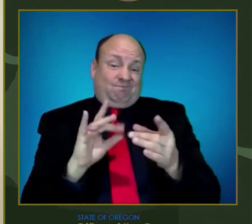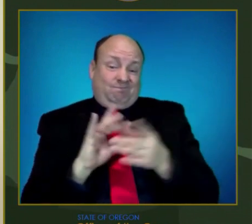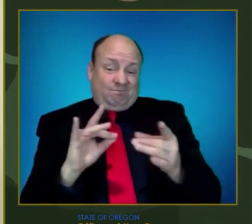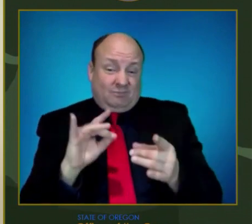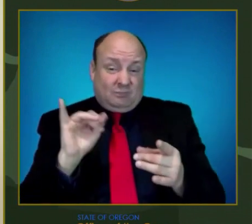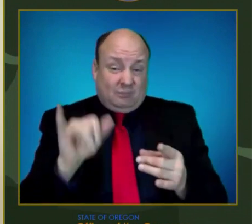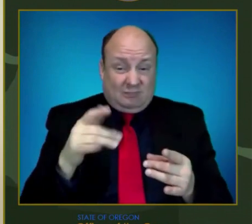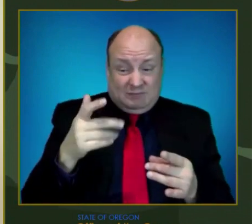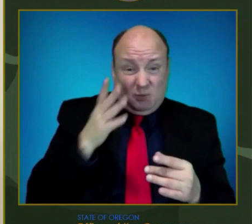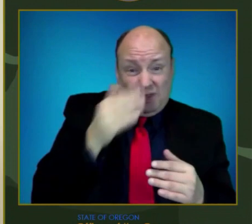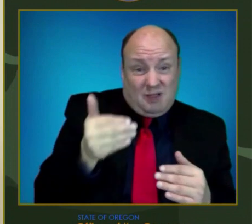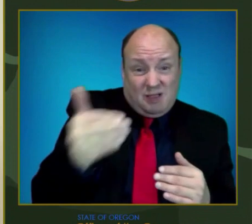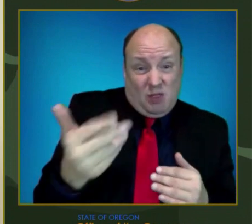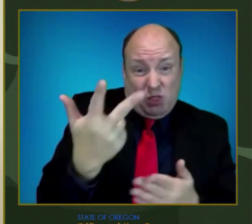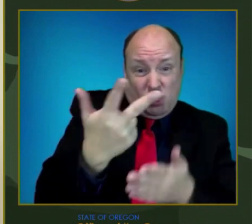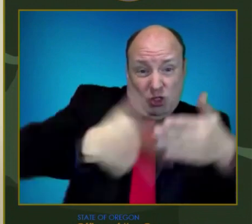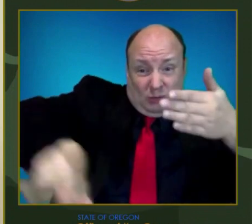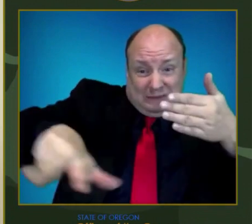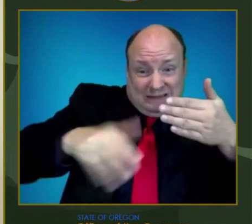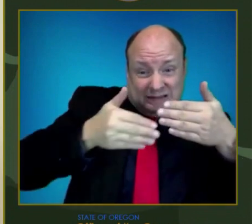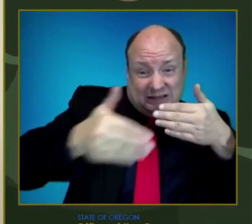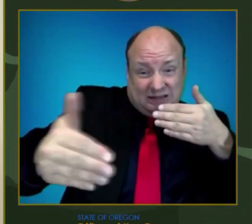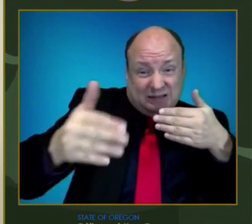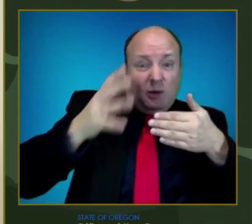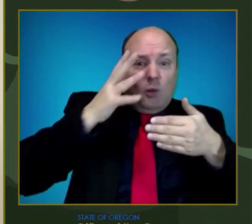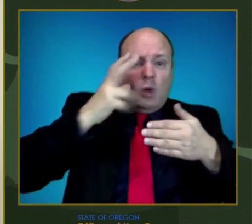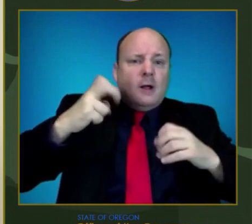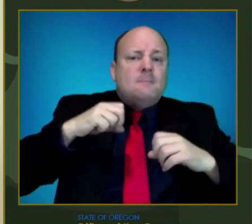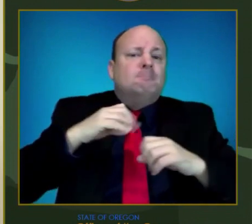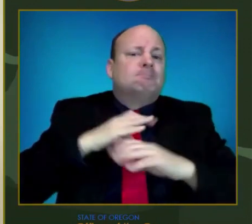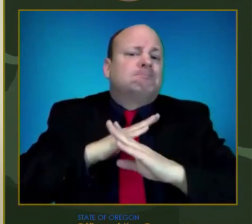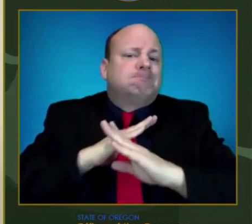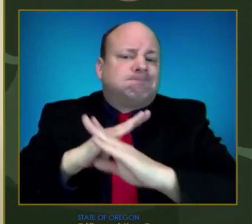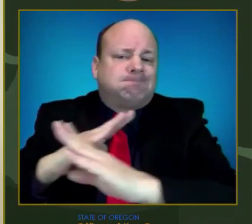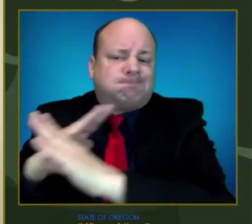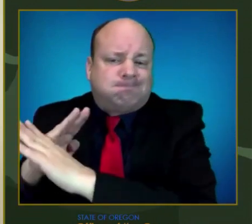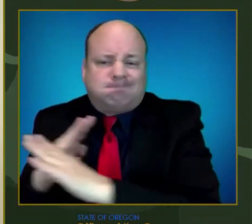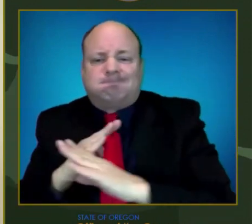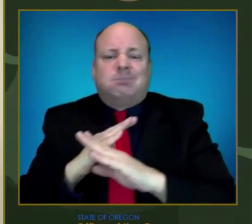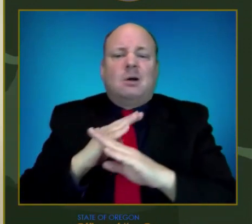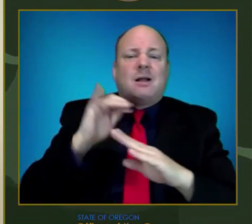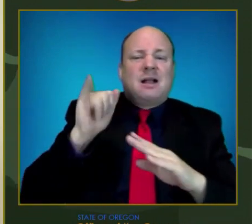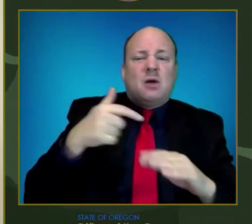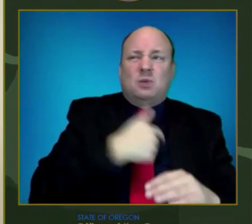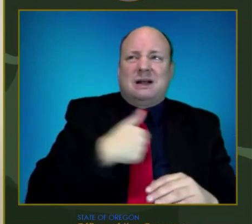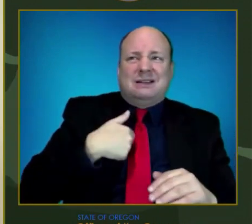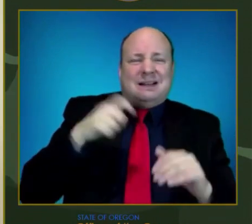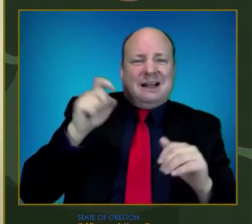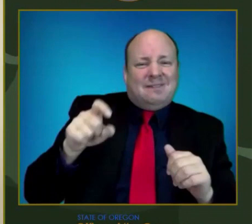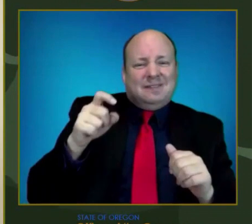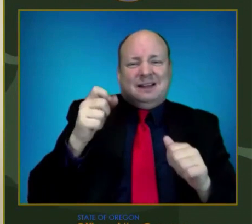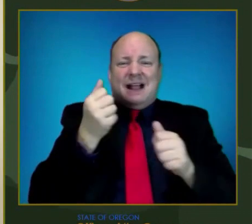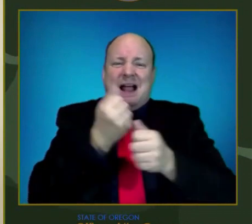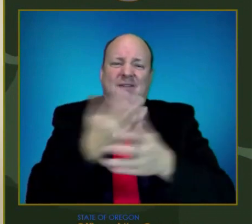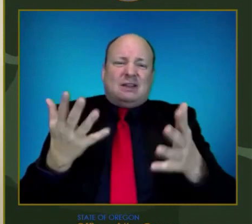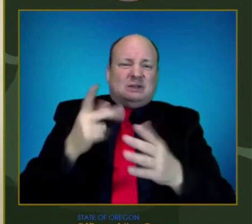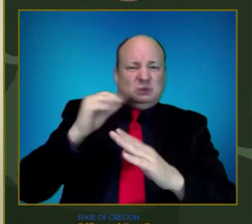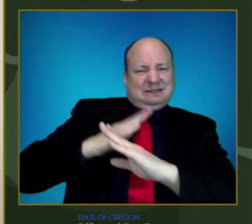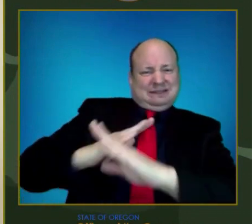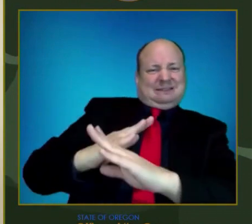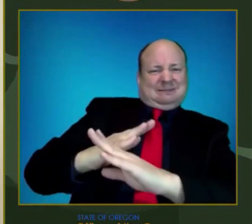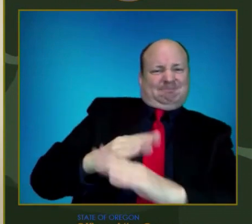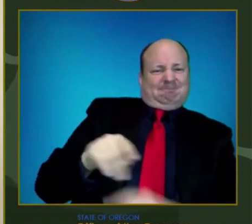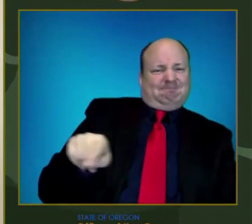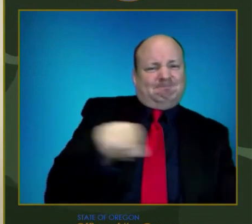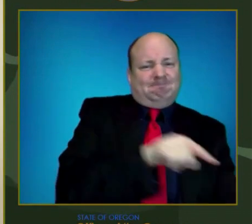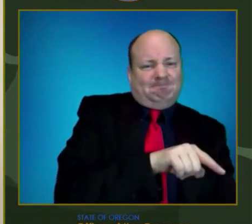everything we can to maximize that window. Director Allen will outline the important steps the state will be taking